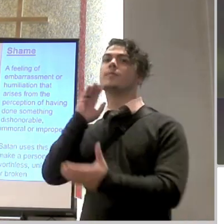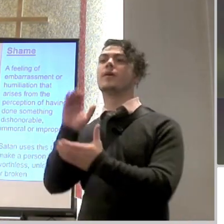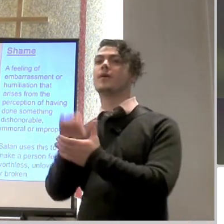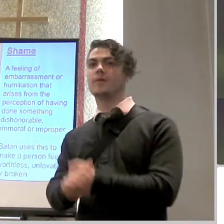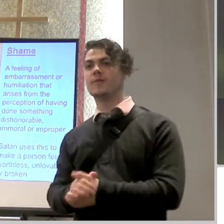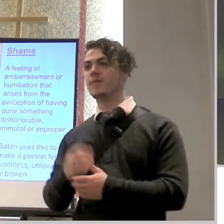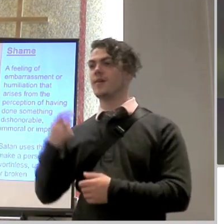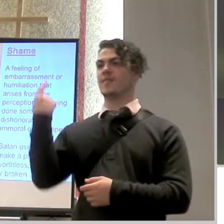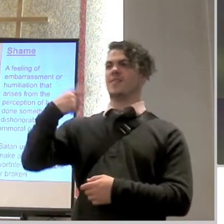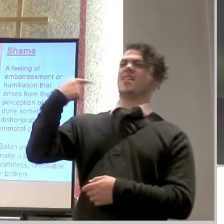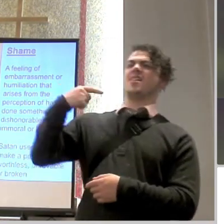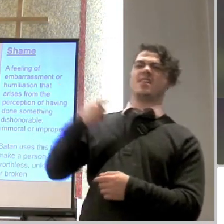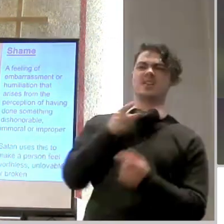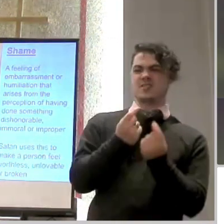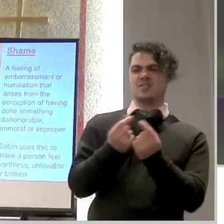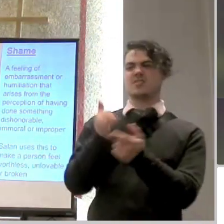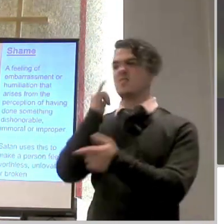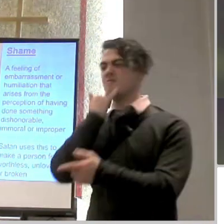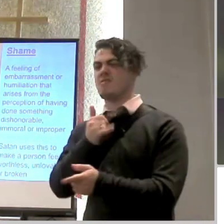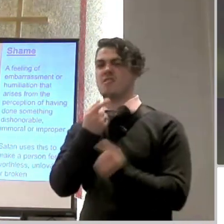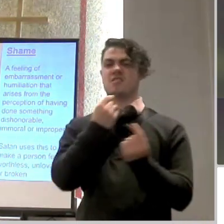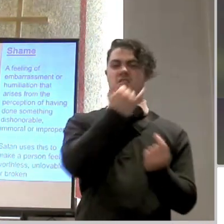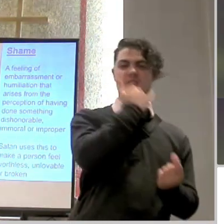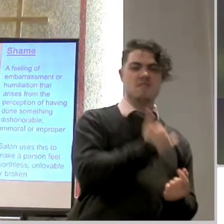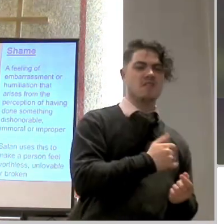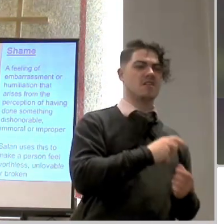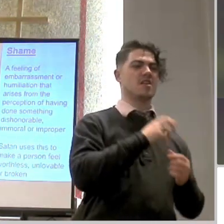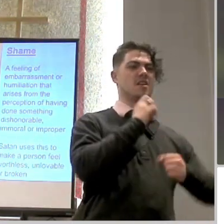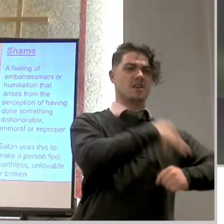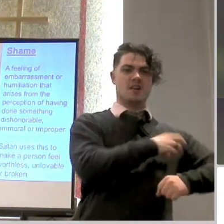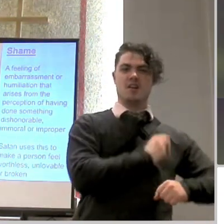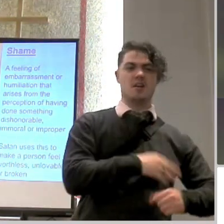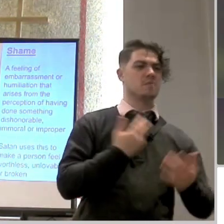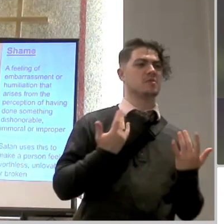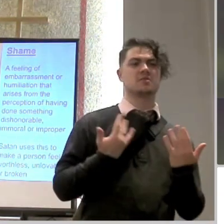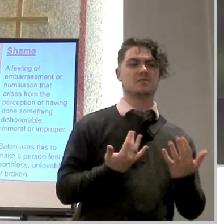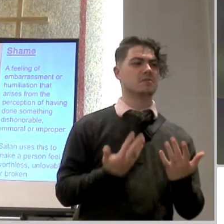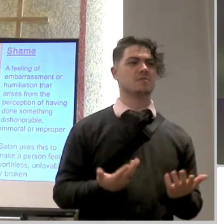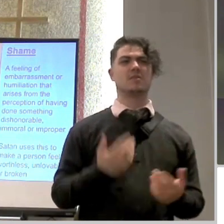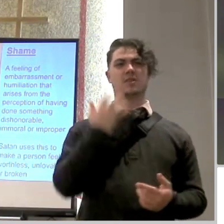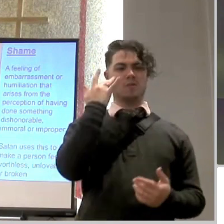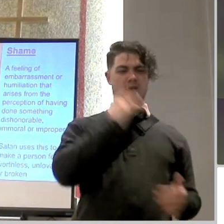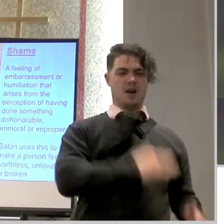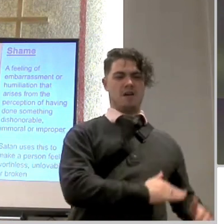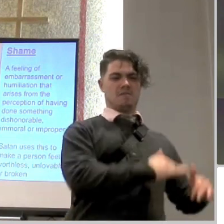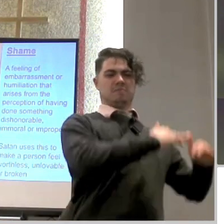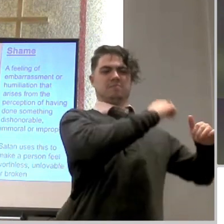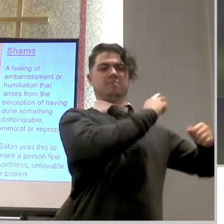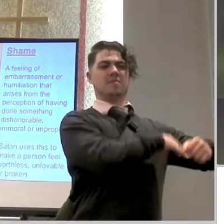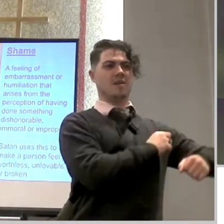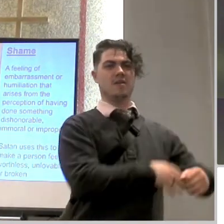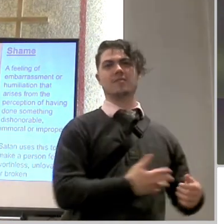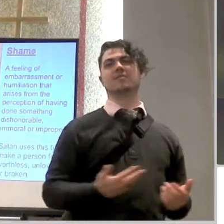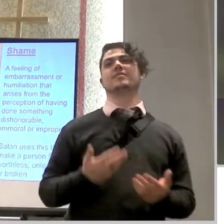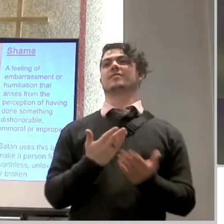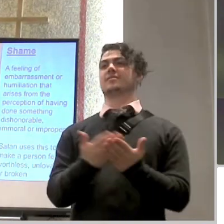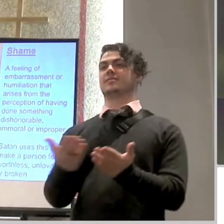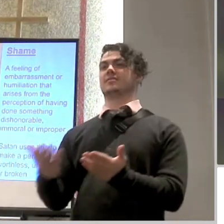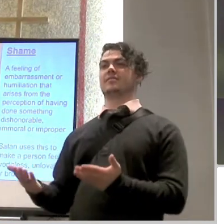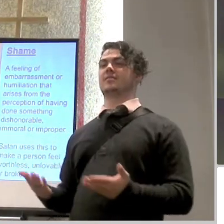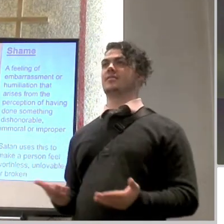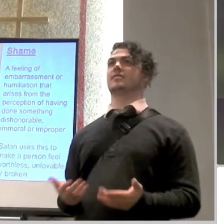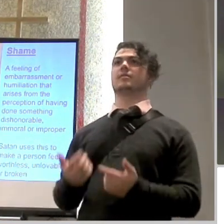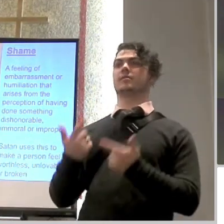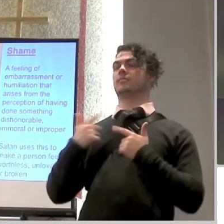the garbage is still waiting she didn't really say that she didn't really say that but you see it causes you to wrestle and if we're not